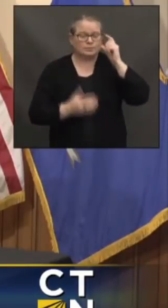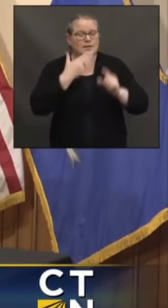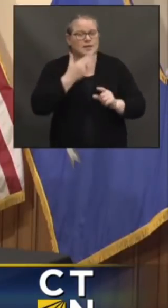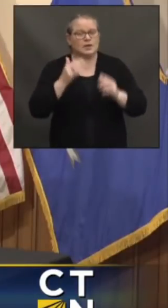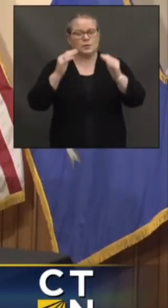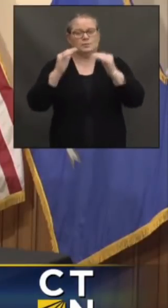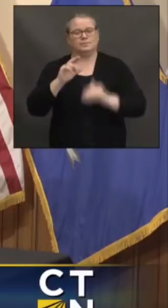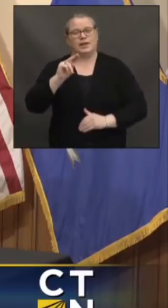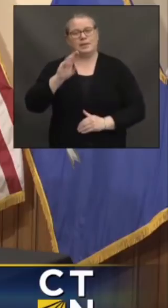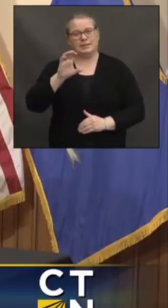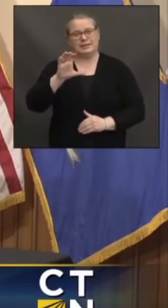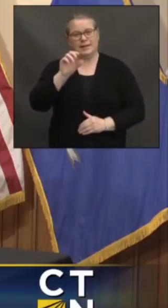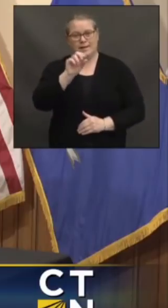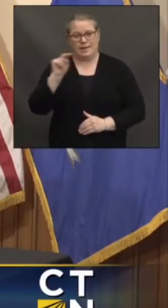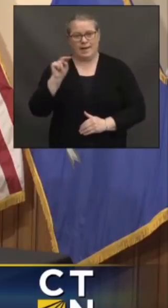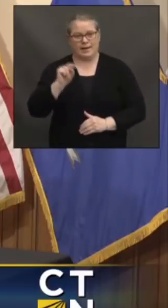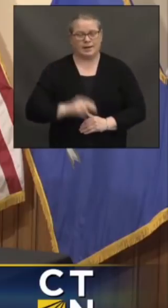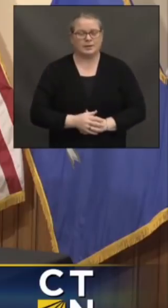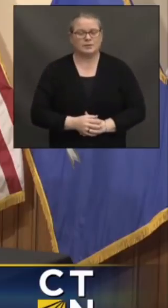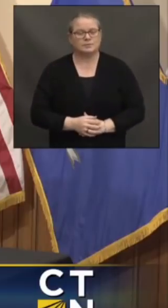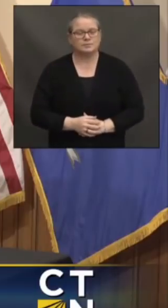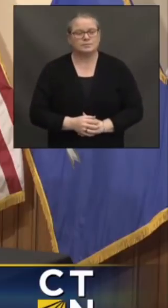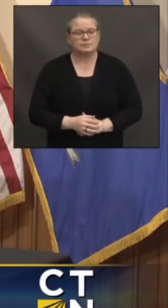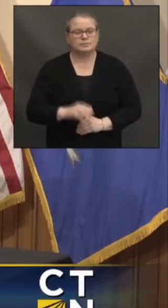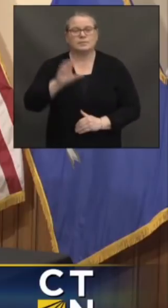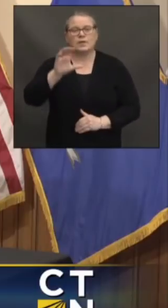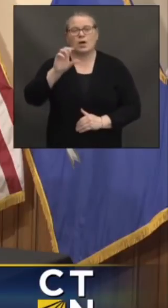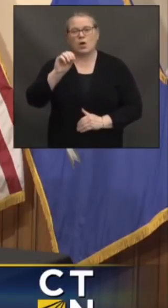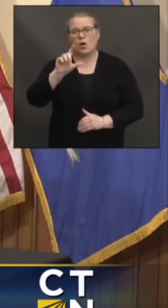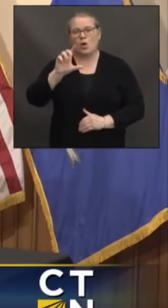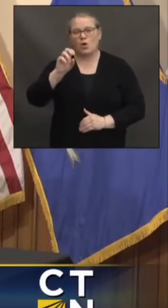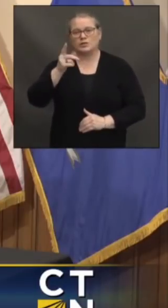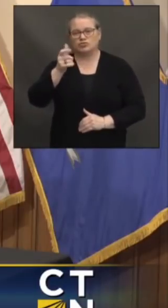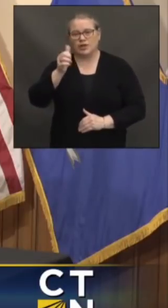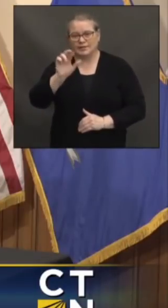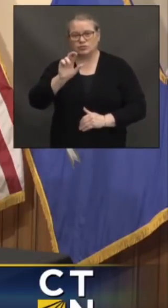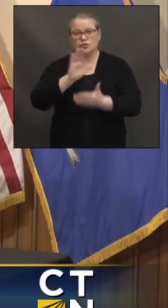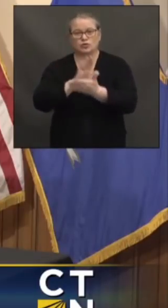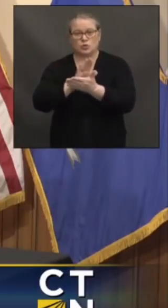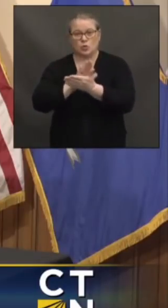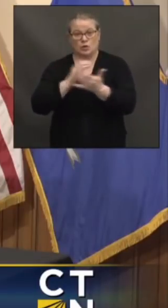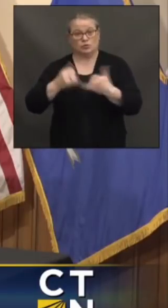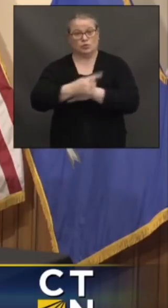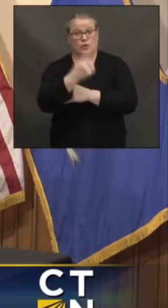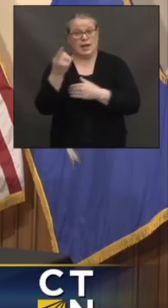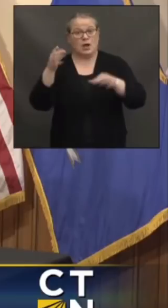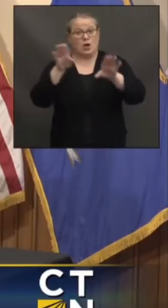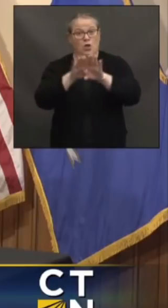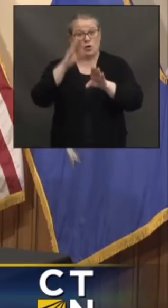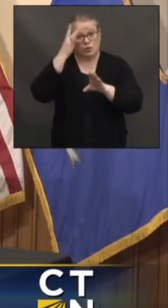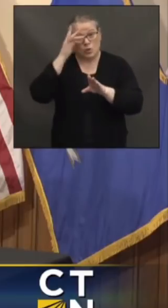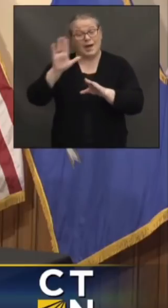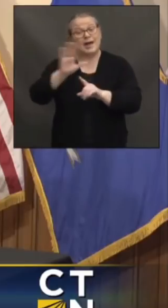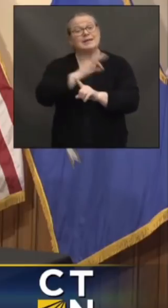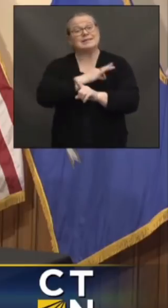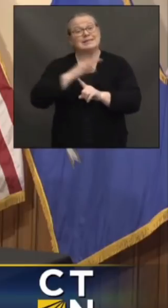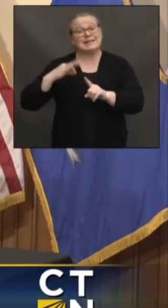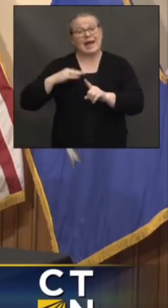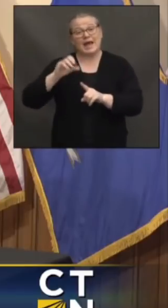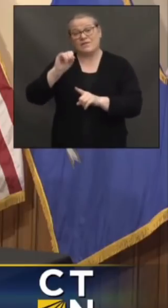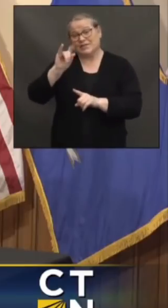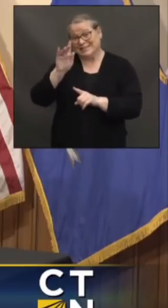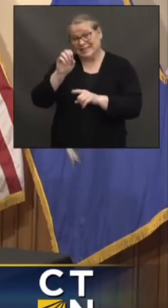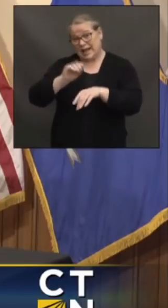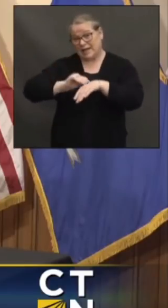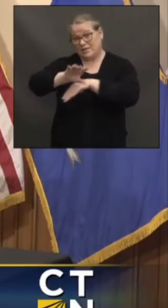Hey, Monday, everyone. Colchester schools was closed today because of a significant number of staff having side effects from the vaccine. Are you hearing